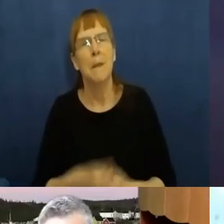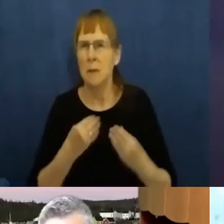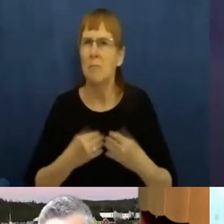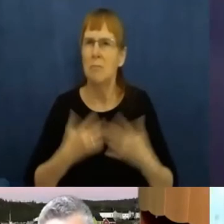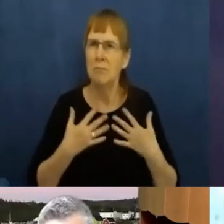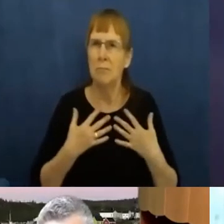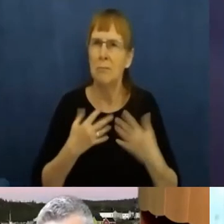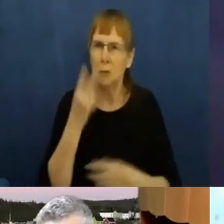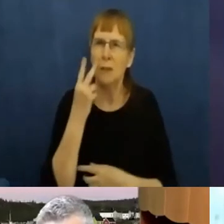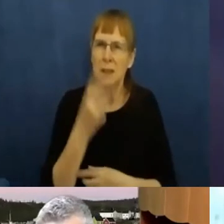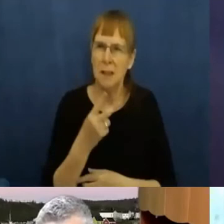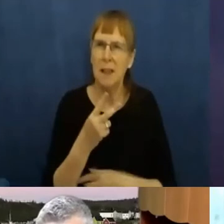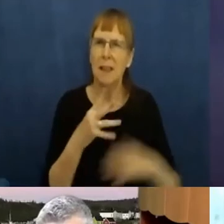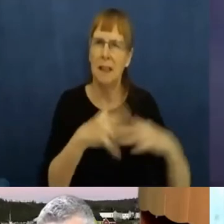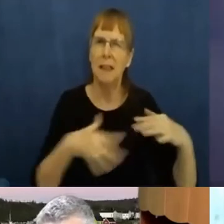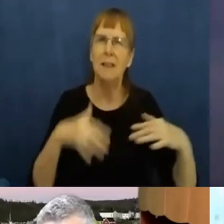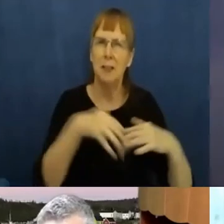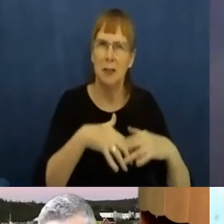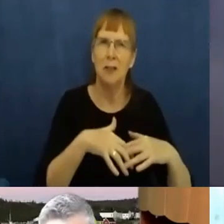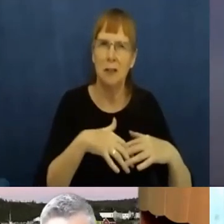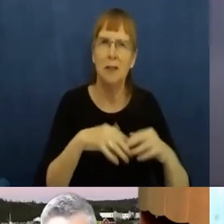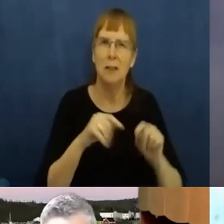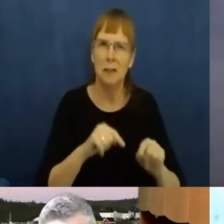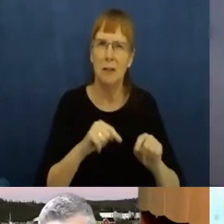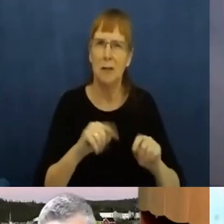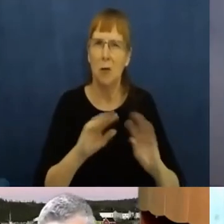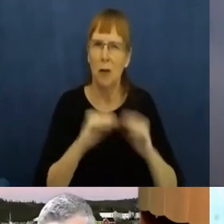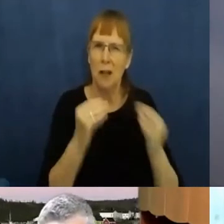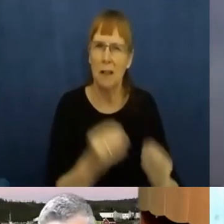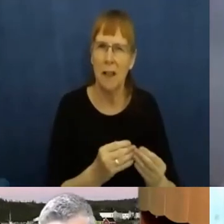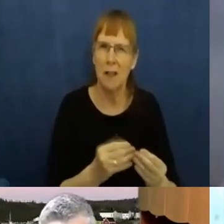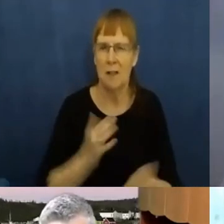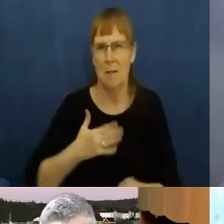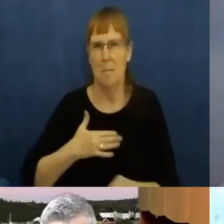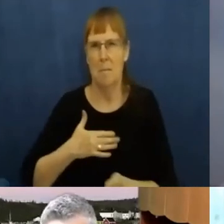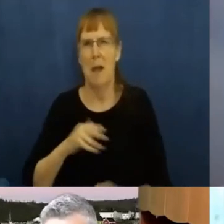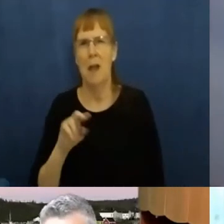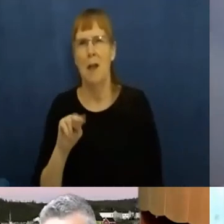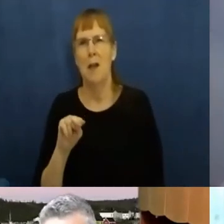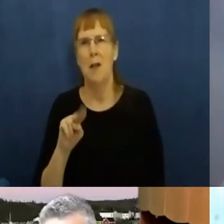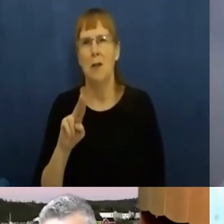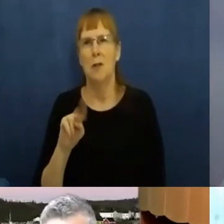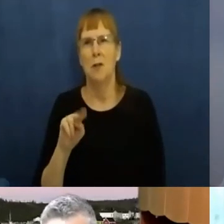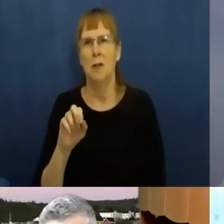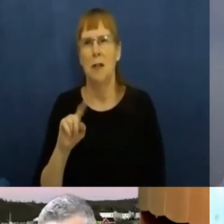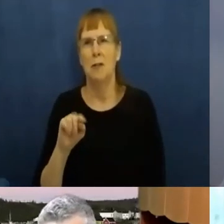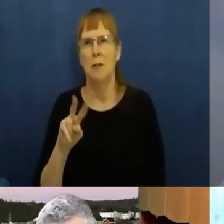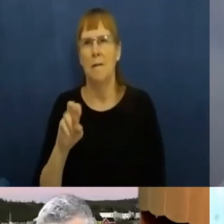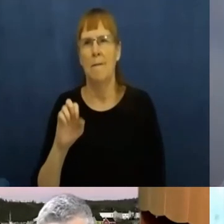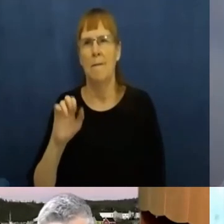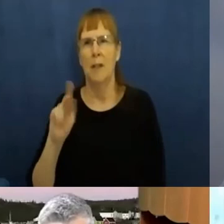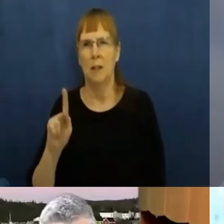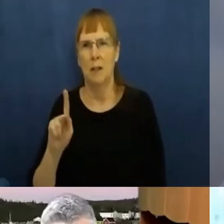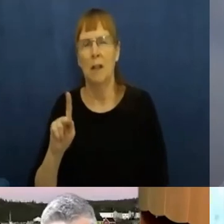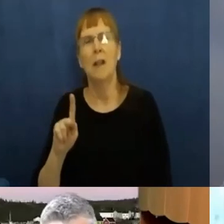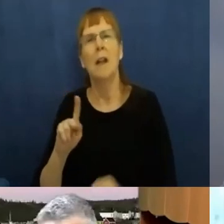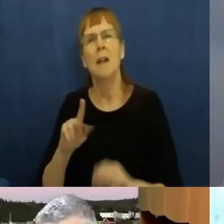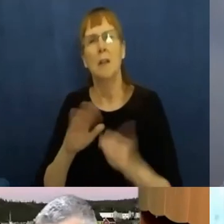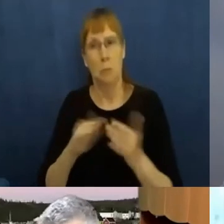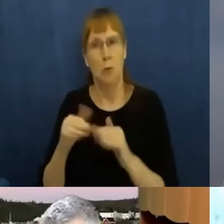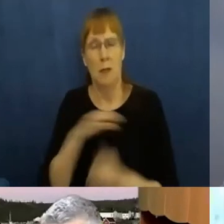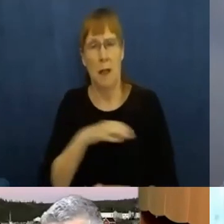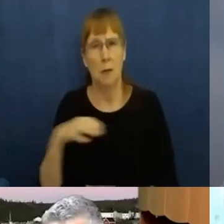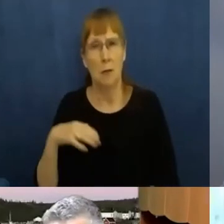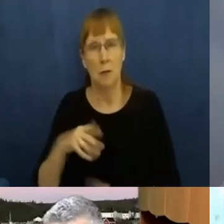organizations. In this case, the Nunatukovut community council, uh, respond the way that they did, uh, which was